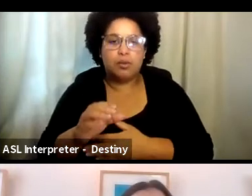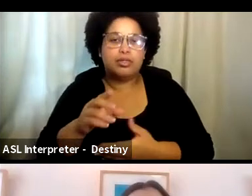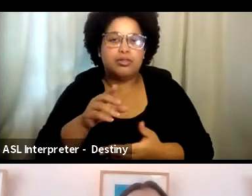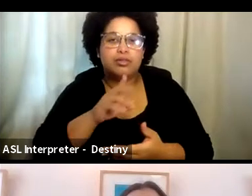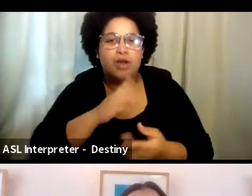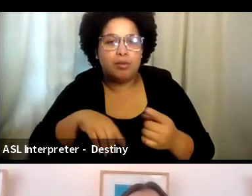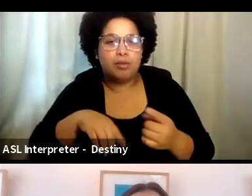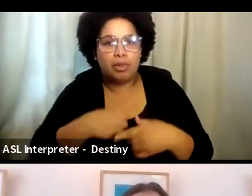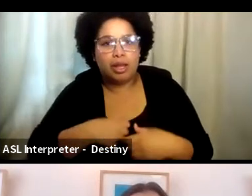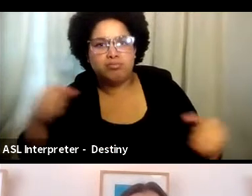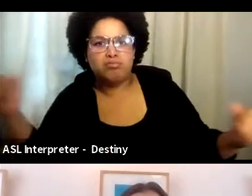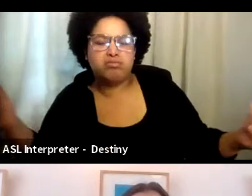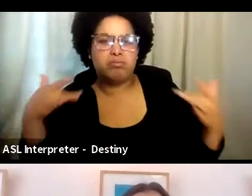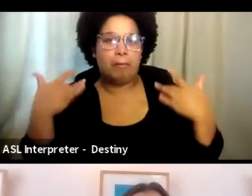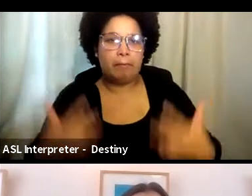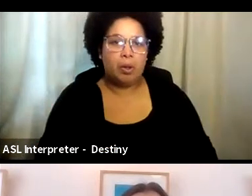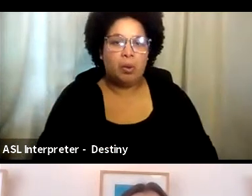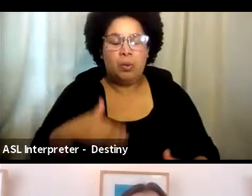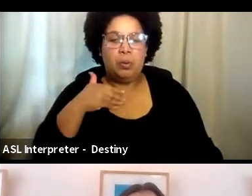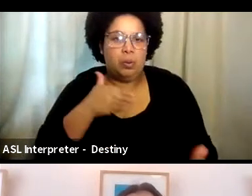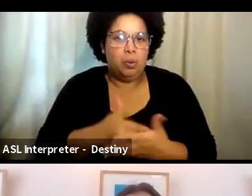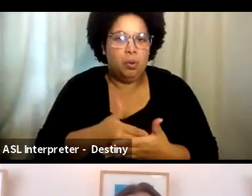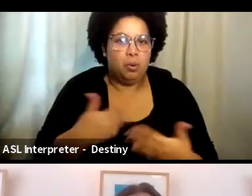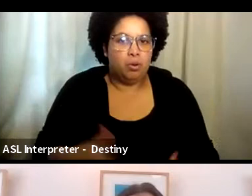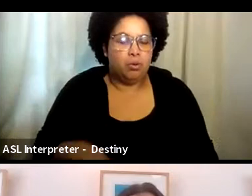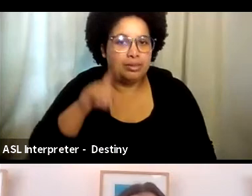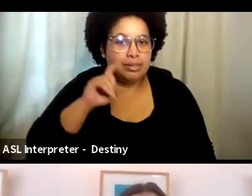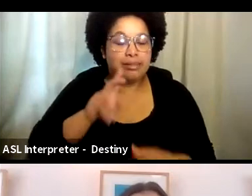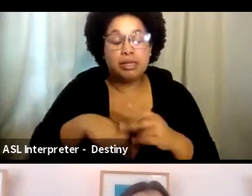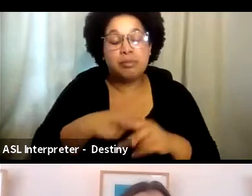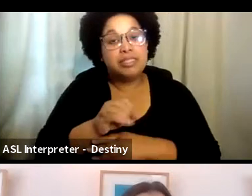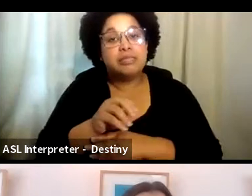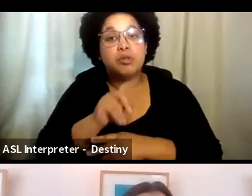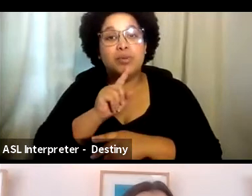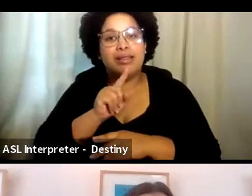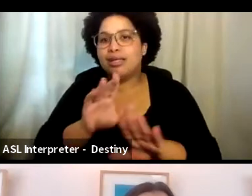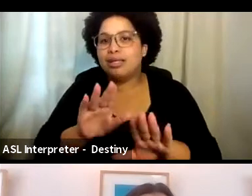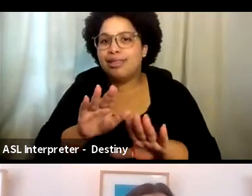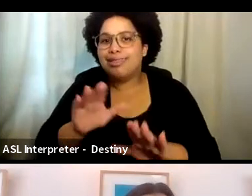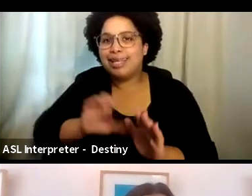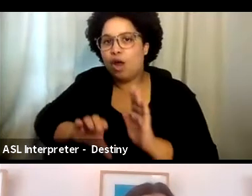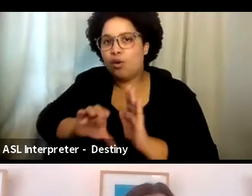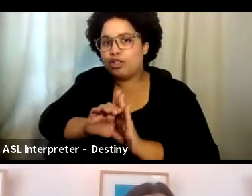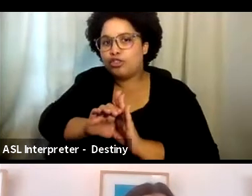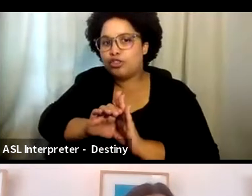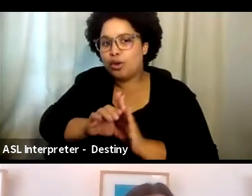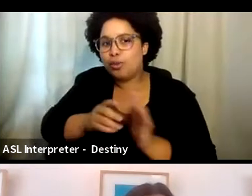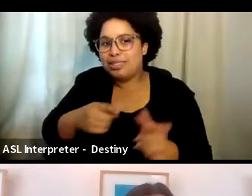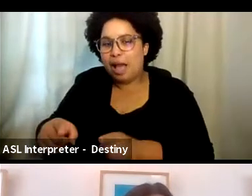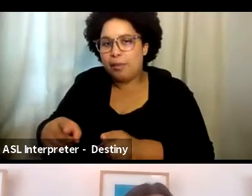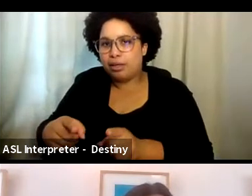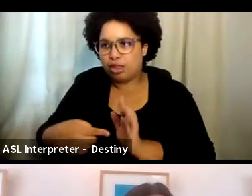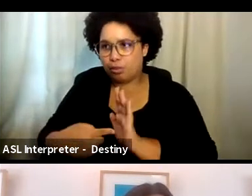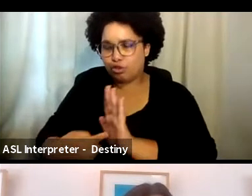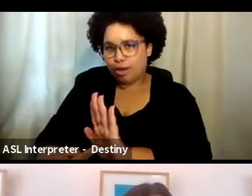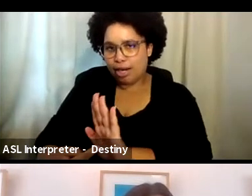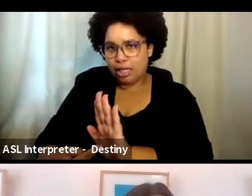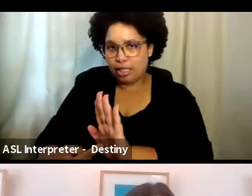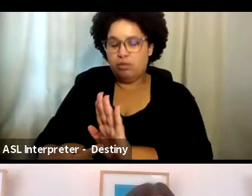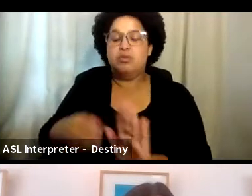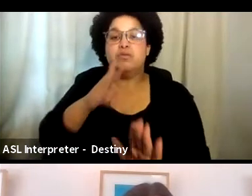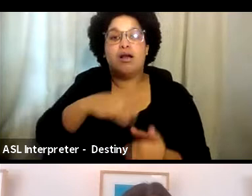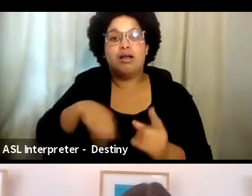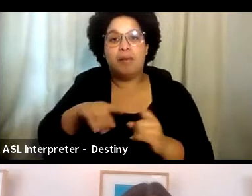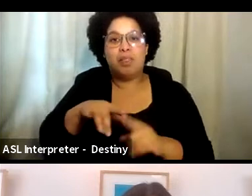-exposed work, we've talked about intimate scenes, but some of it is what's going on underneath for the character and what they're portraying. And when you spoke